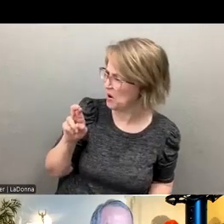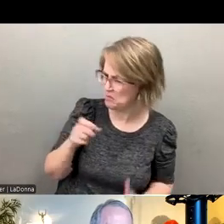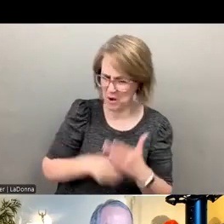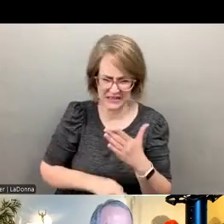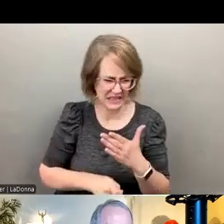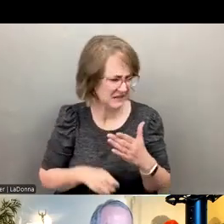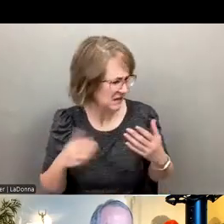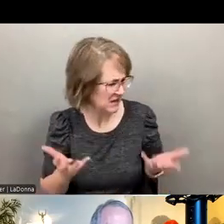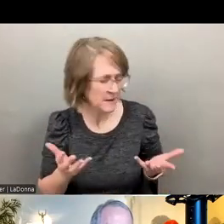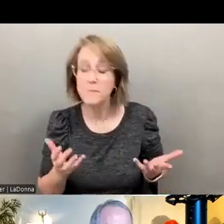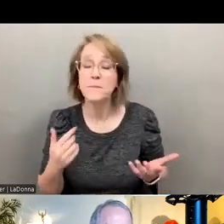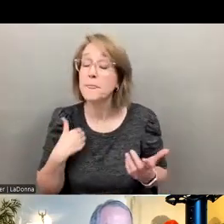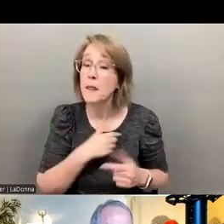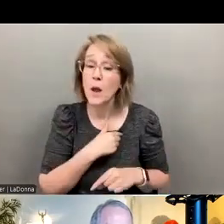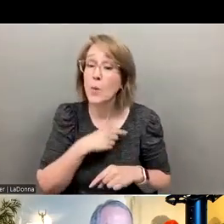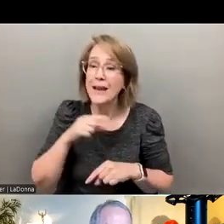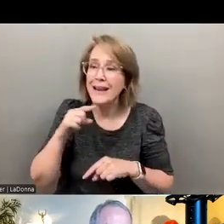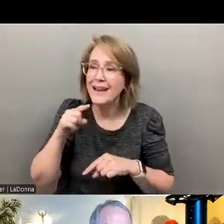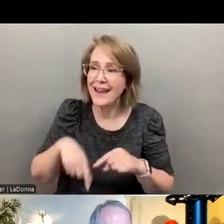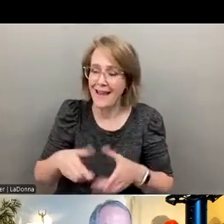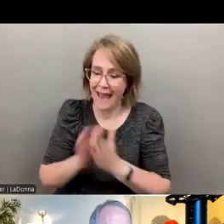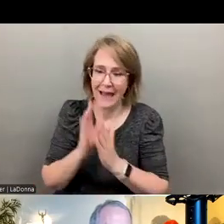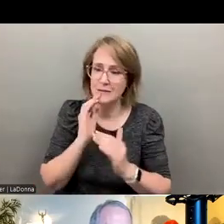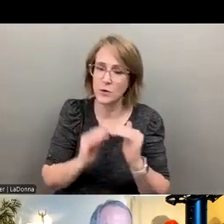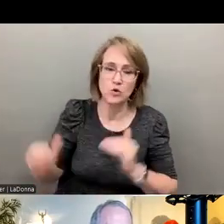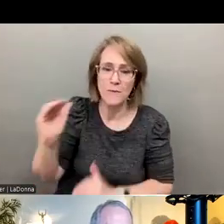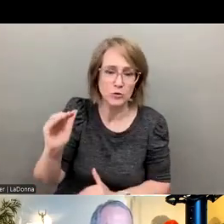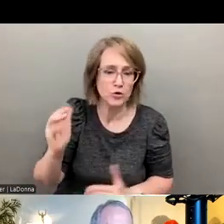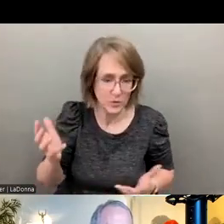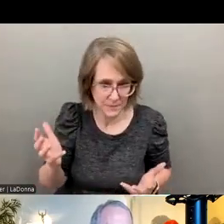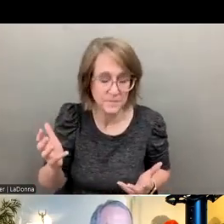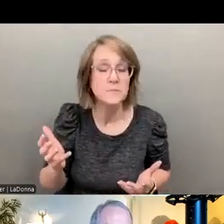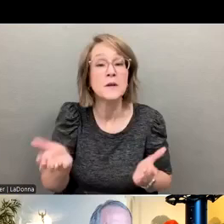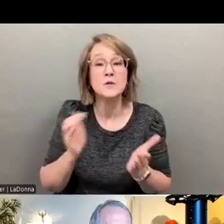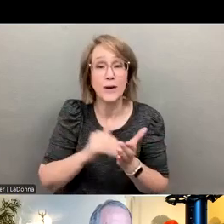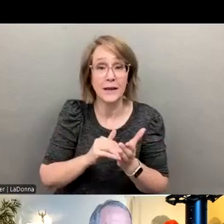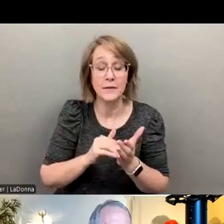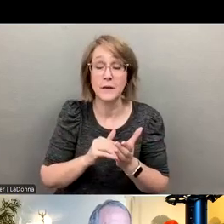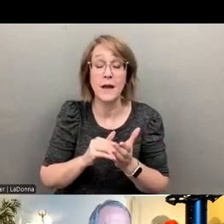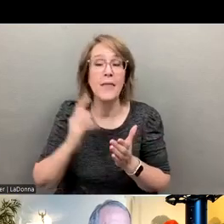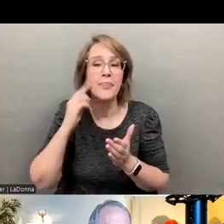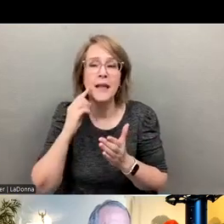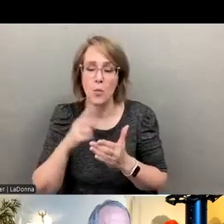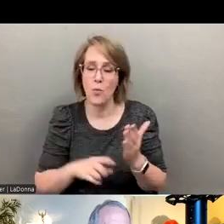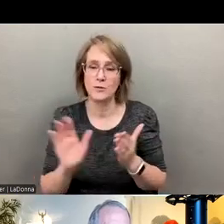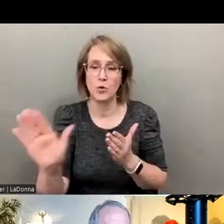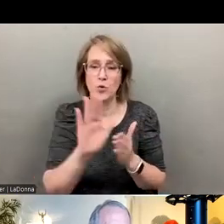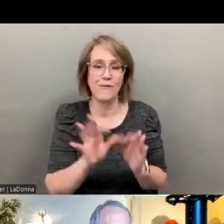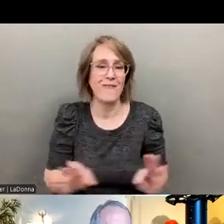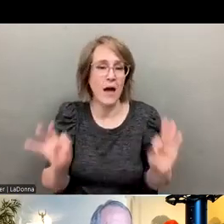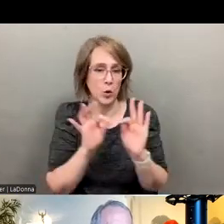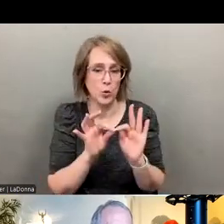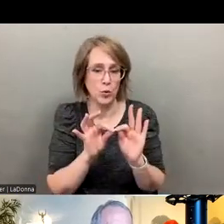uh, you know, we can't ask for too much. And I think for, for the idea of standing in that value of, of